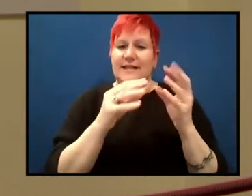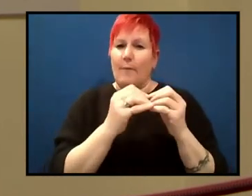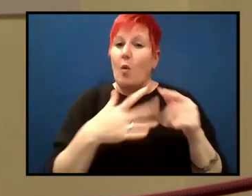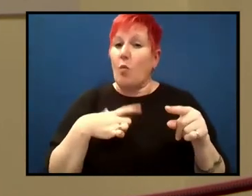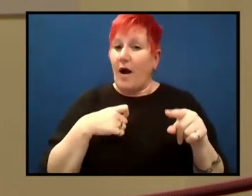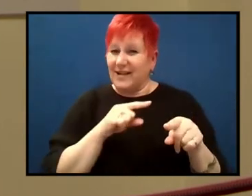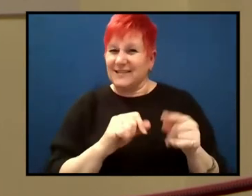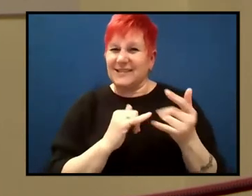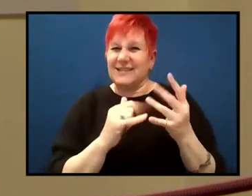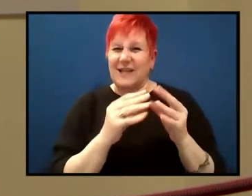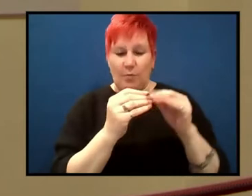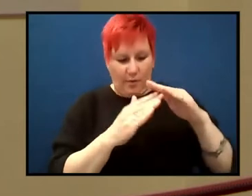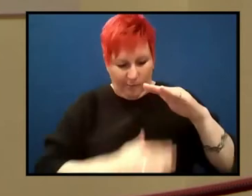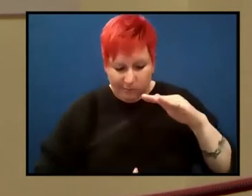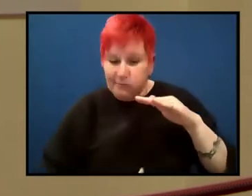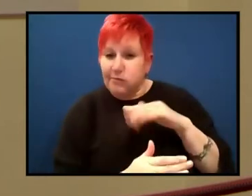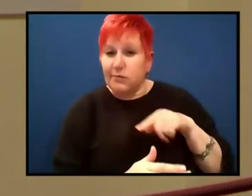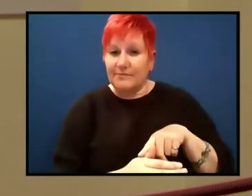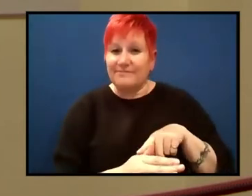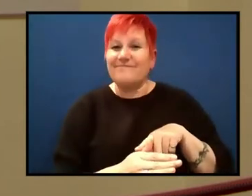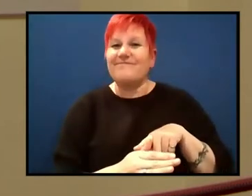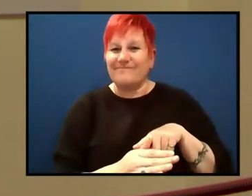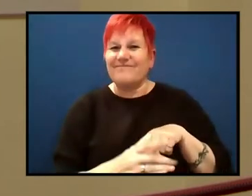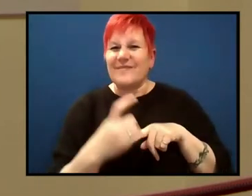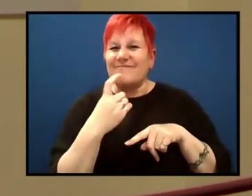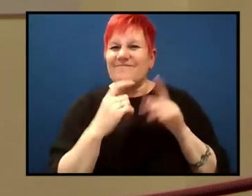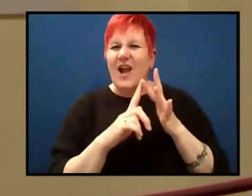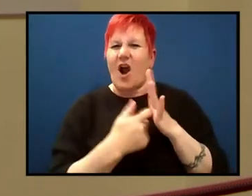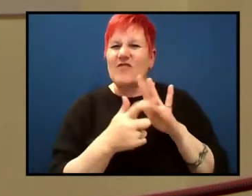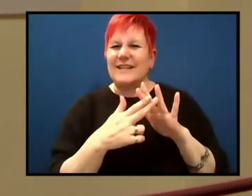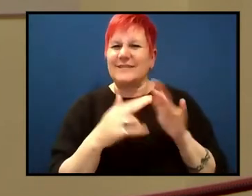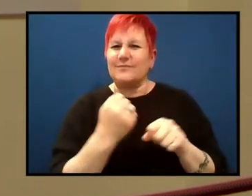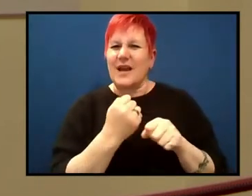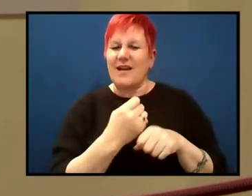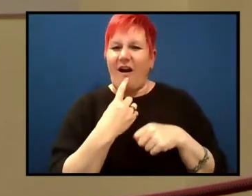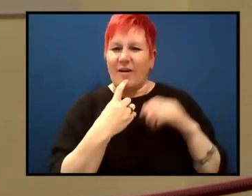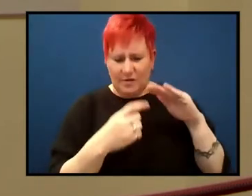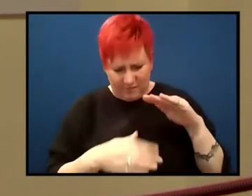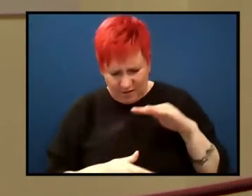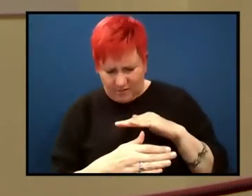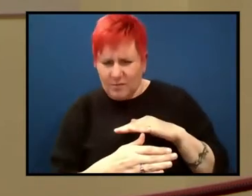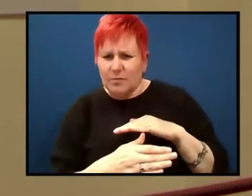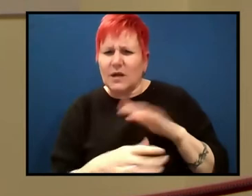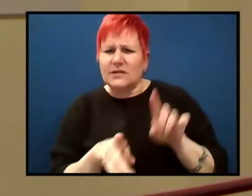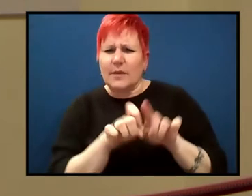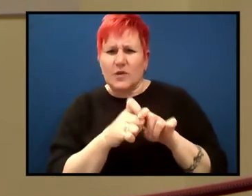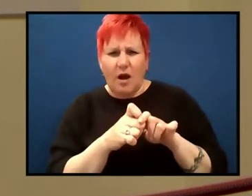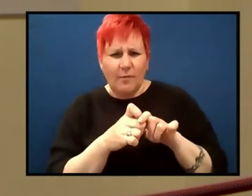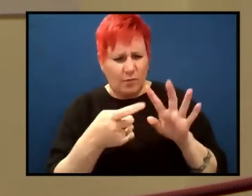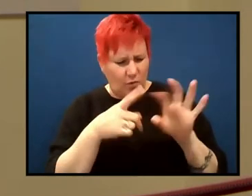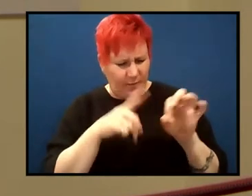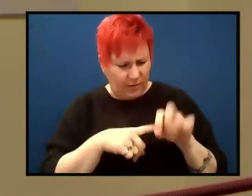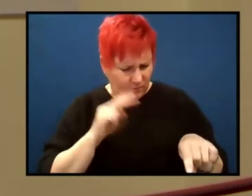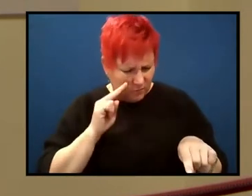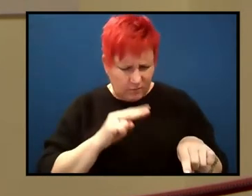water. Um, and it was realised that there was a background of measurement, which was formed by the rocks of the ocean